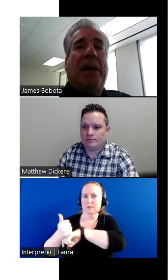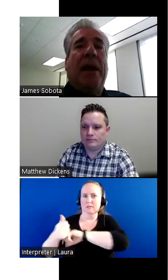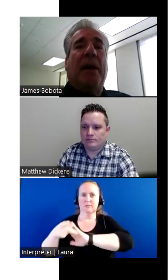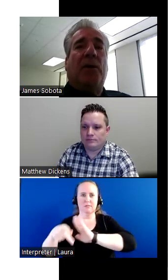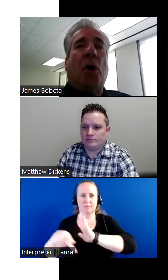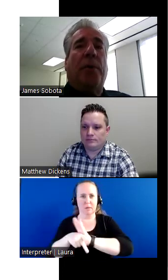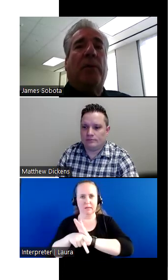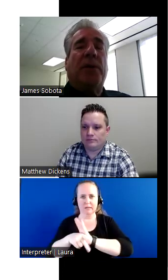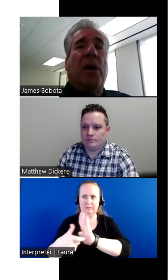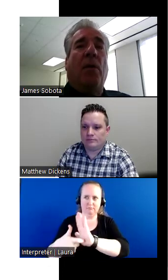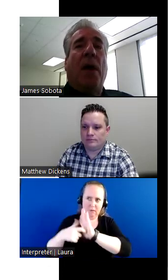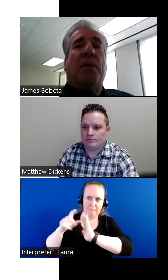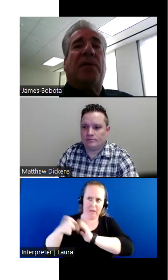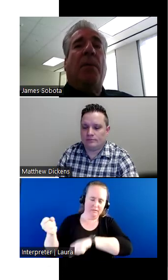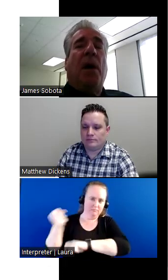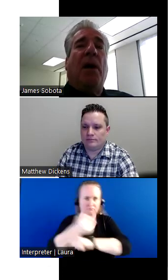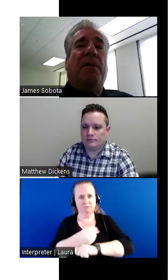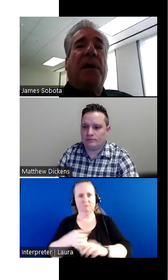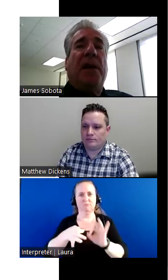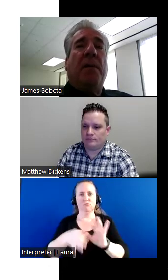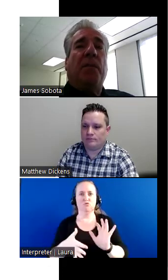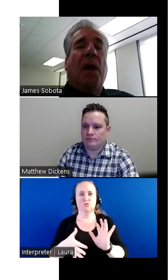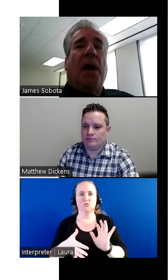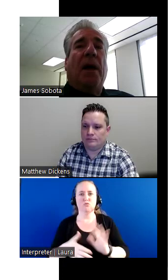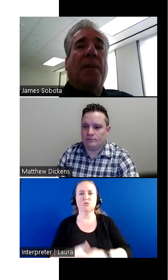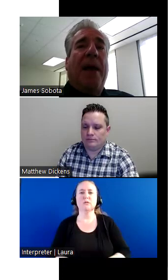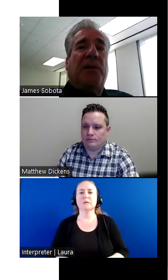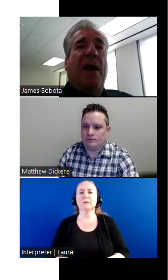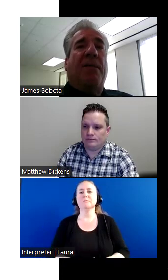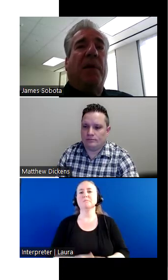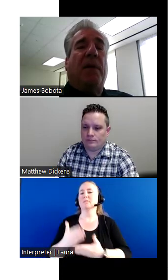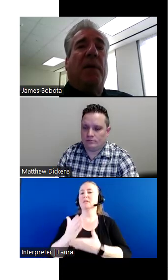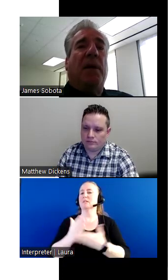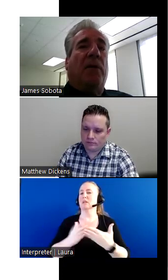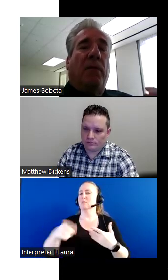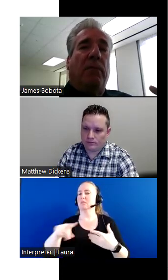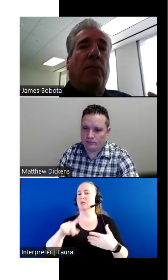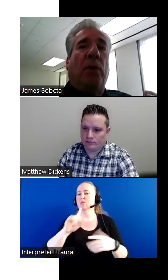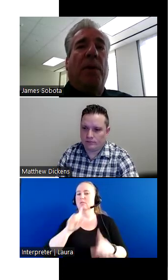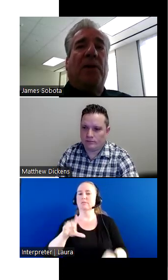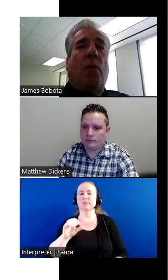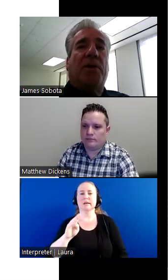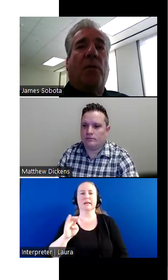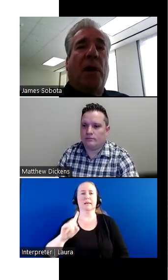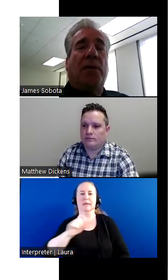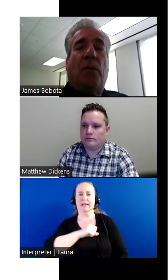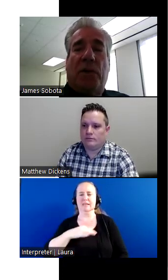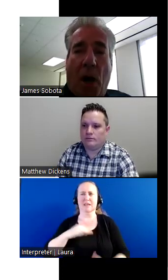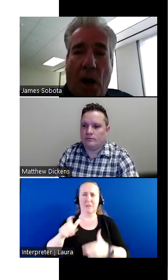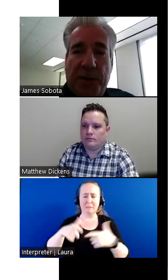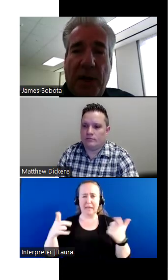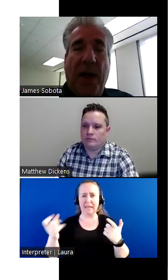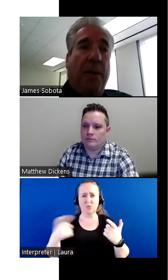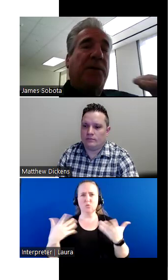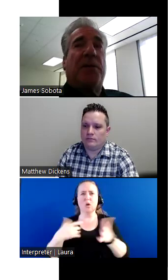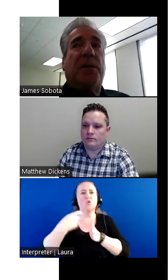get interpreters, you know, some of the, uh, command staff, you know, the, one of the biggest question was, was